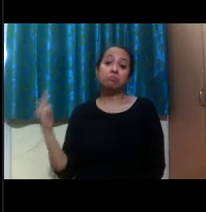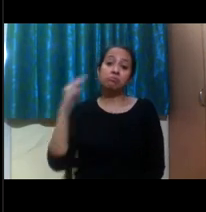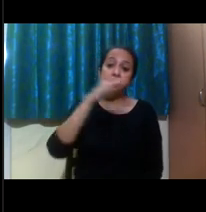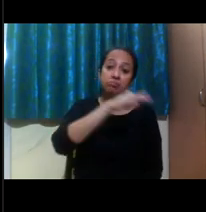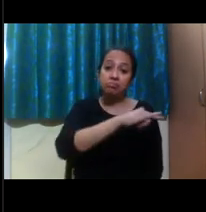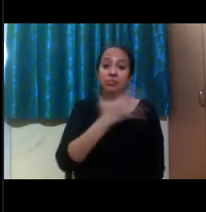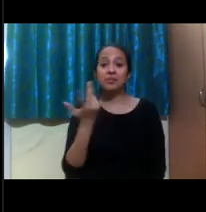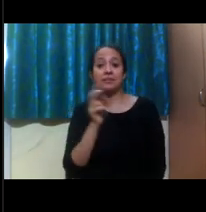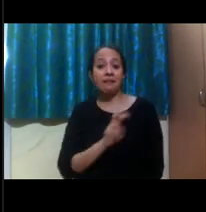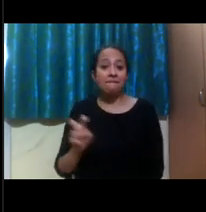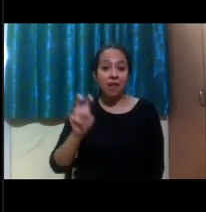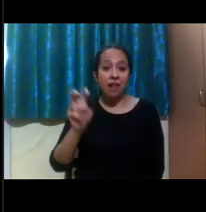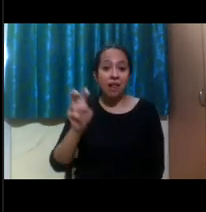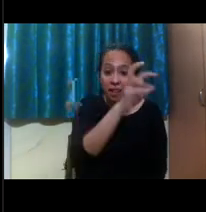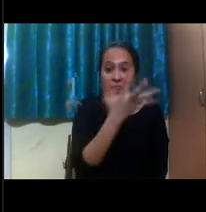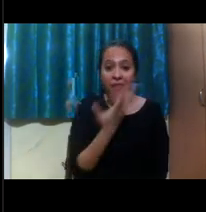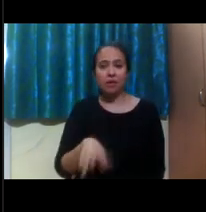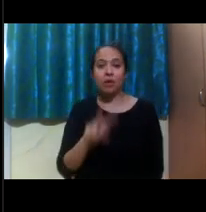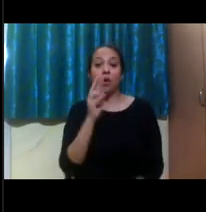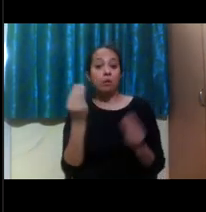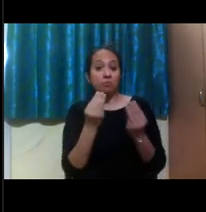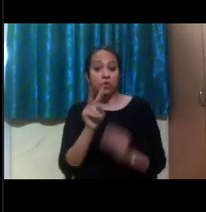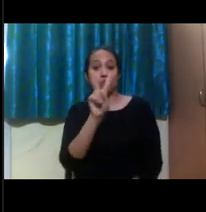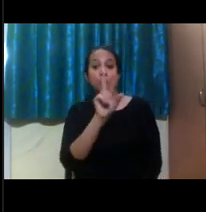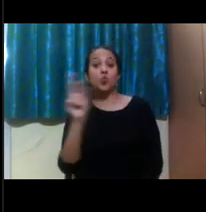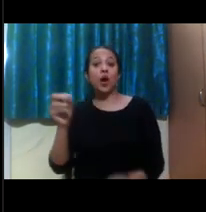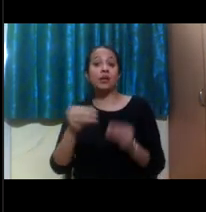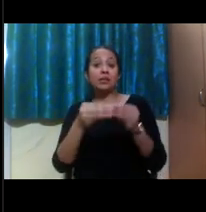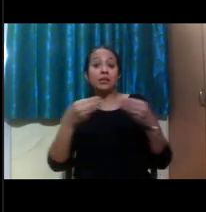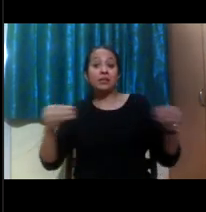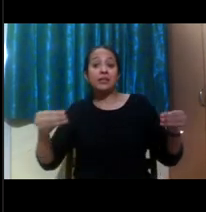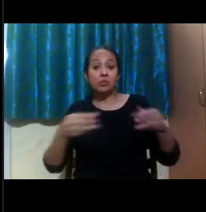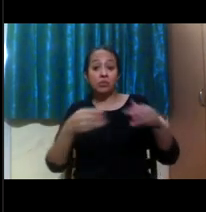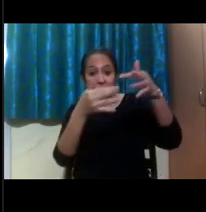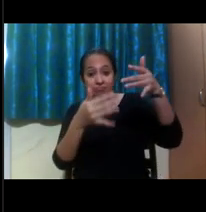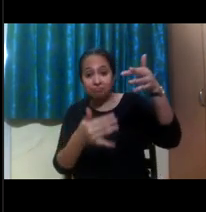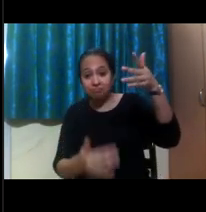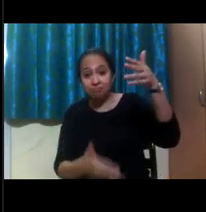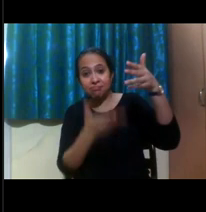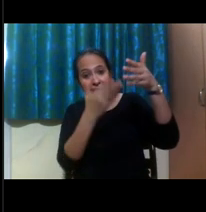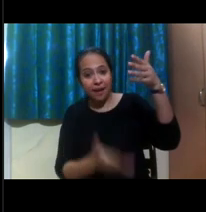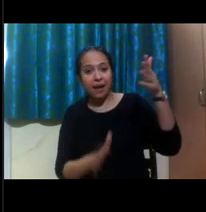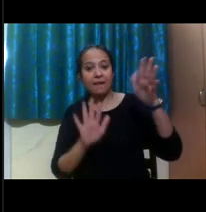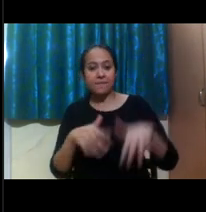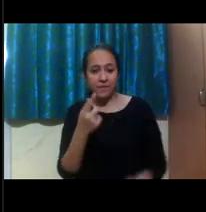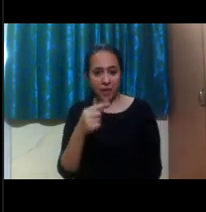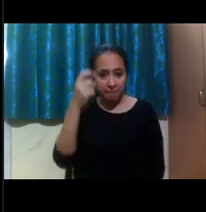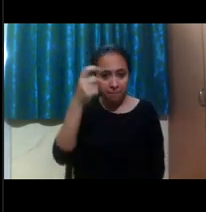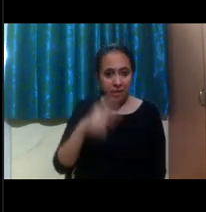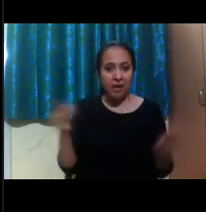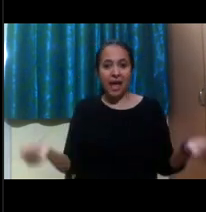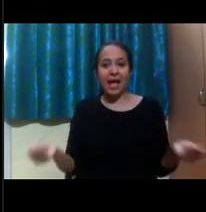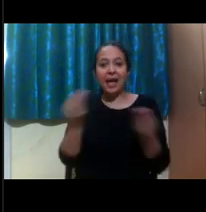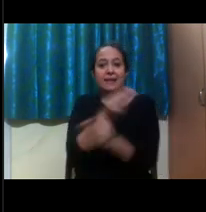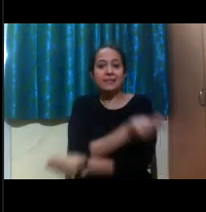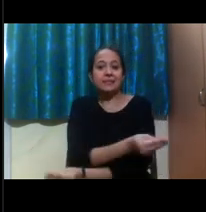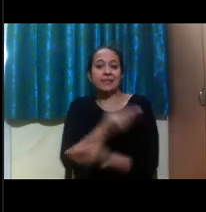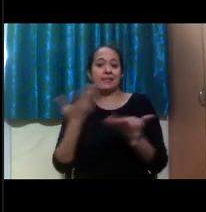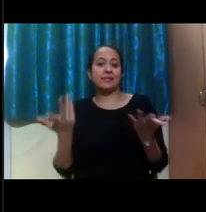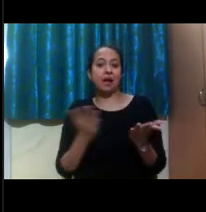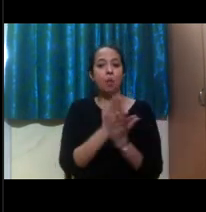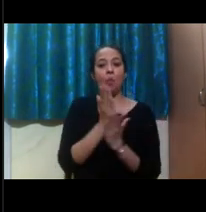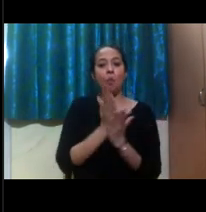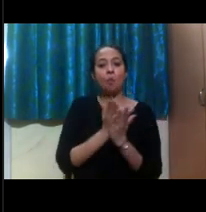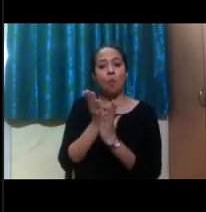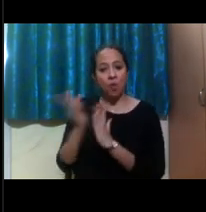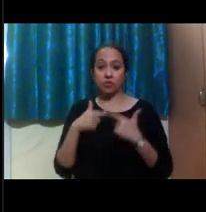There's over 200 resources for people coming to the U.S. And then you can also filter by exchange type. If you're interested in